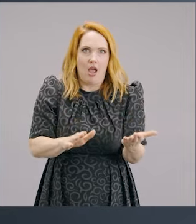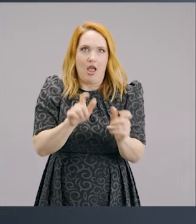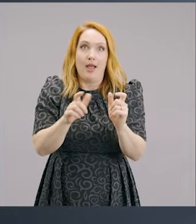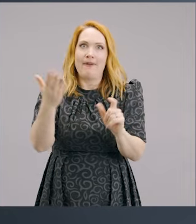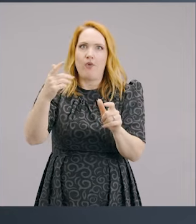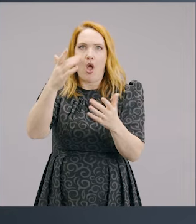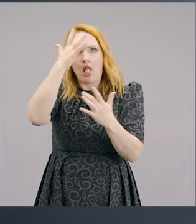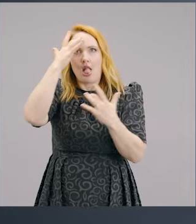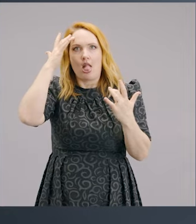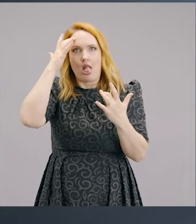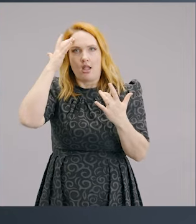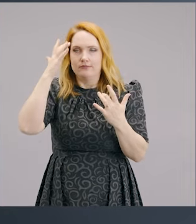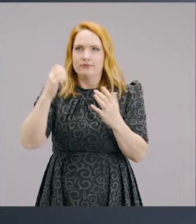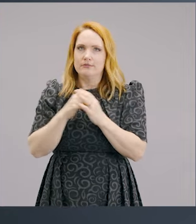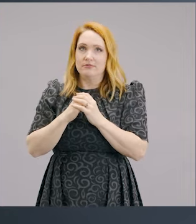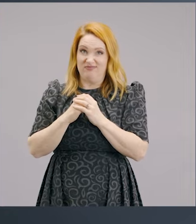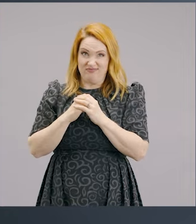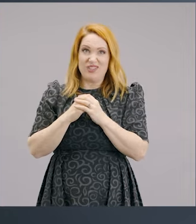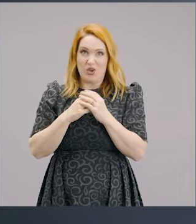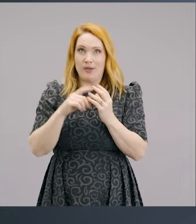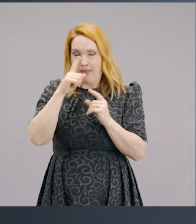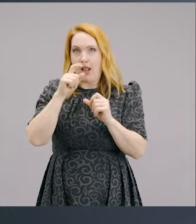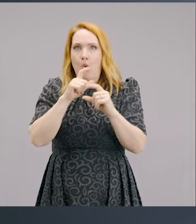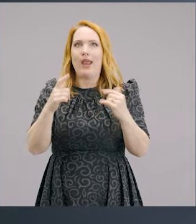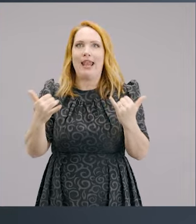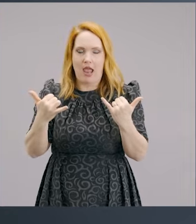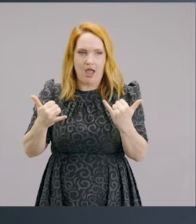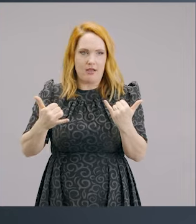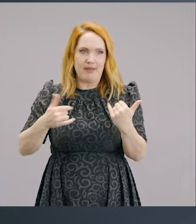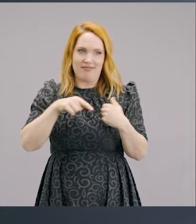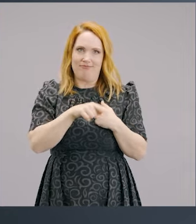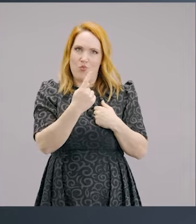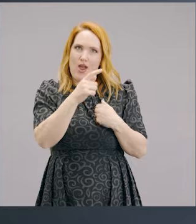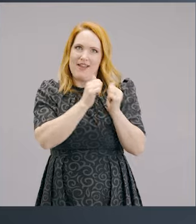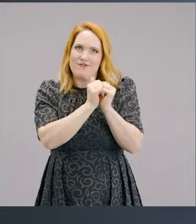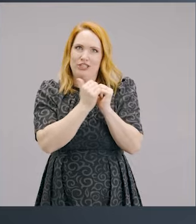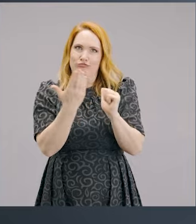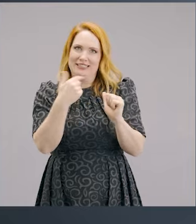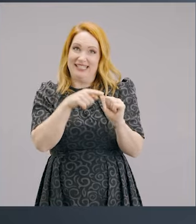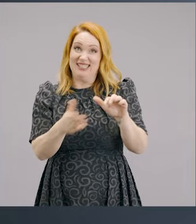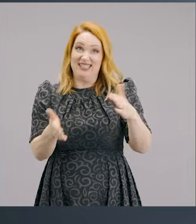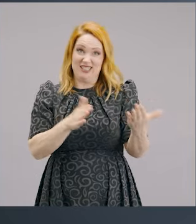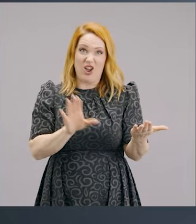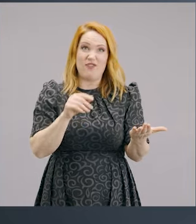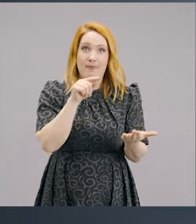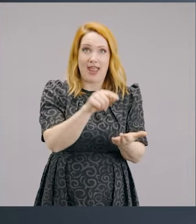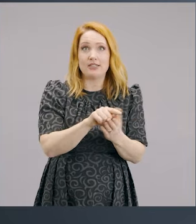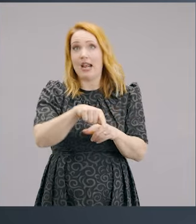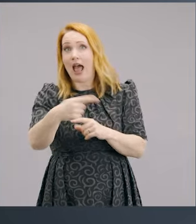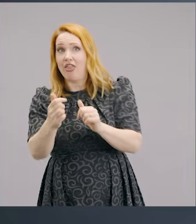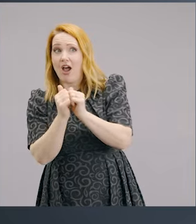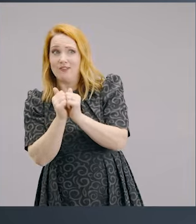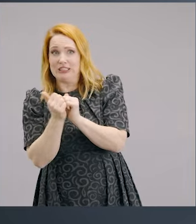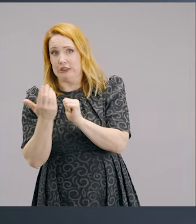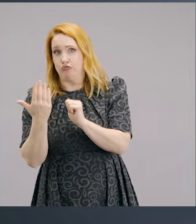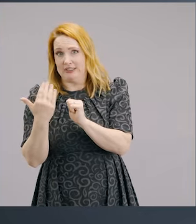accumulates and it ends up by killing him. And we're actually having a discussion because there are other people that we know that have been breathing in and even